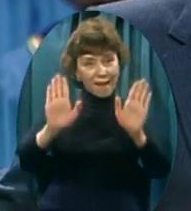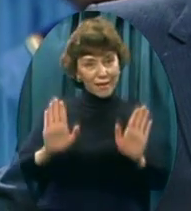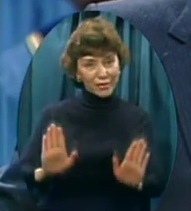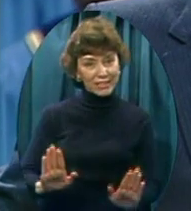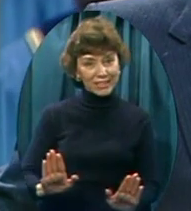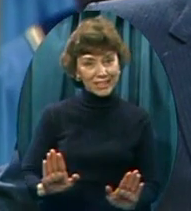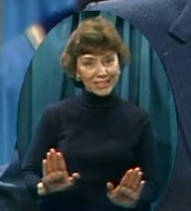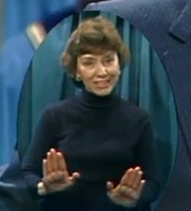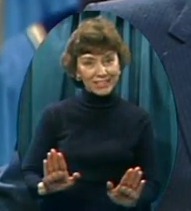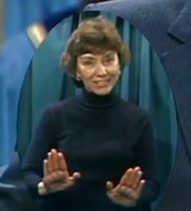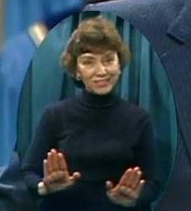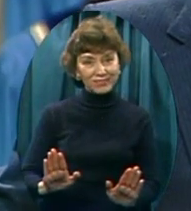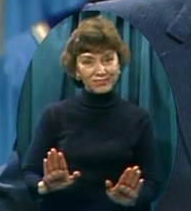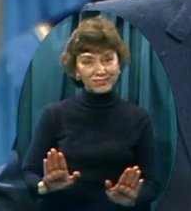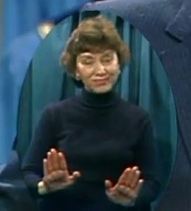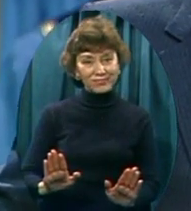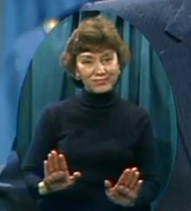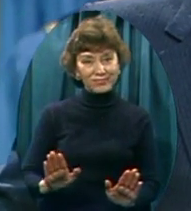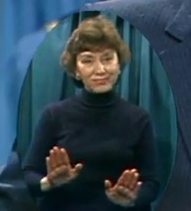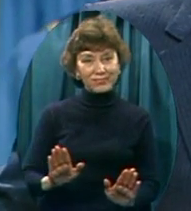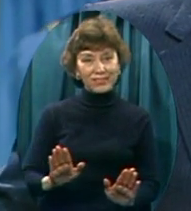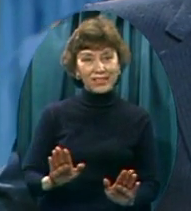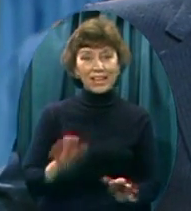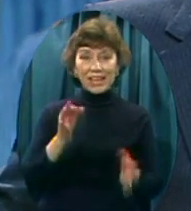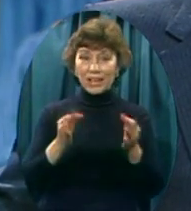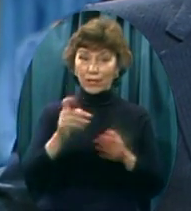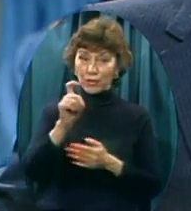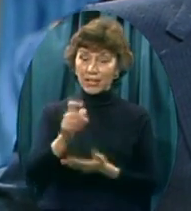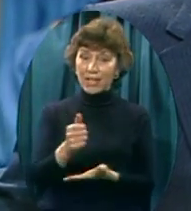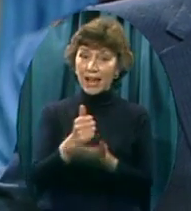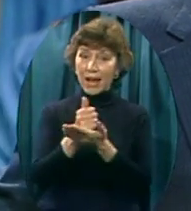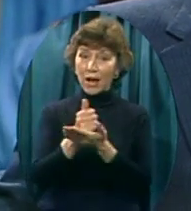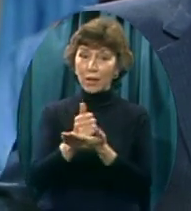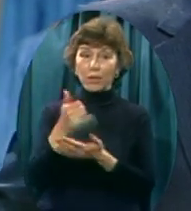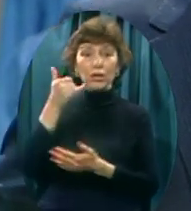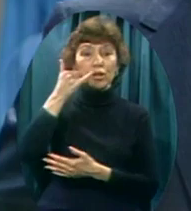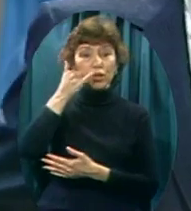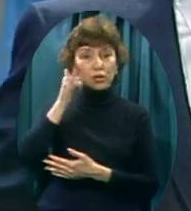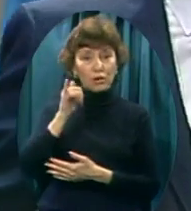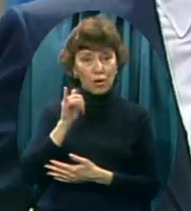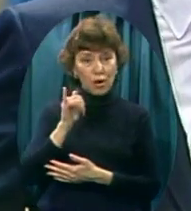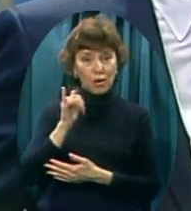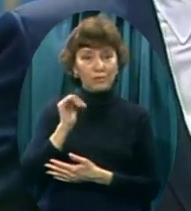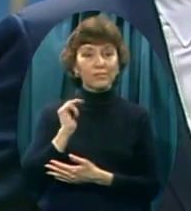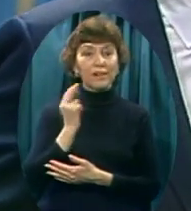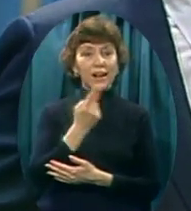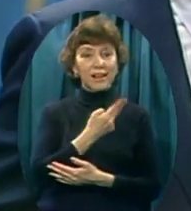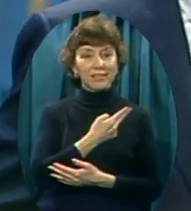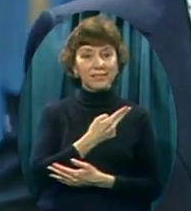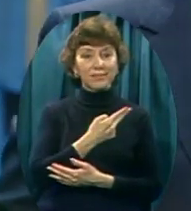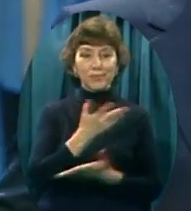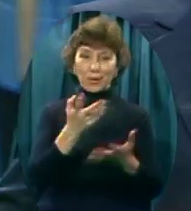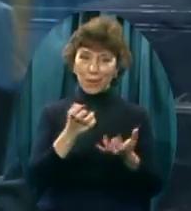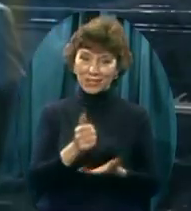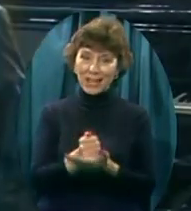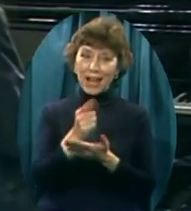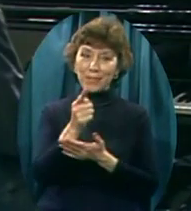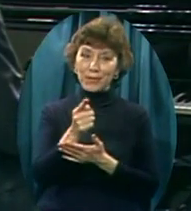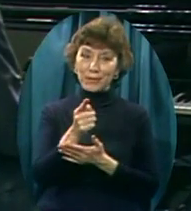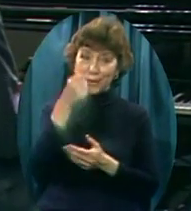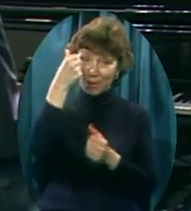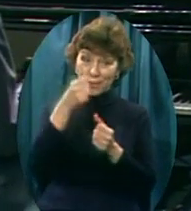Pray with you You come While our heads are bowed In prayer Just step out From wherever you are And come and meet us Here at the front Just